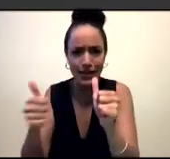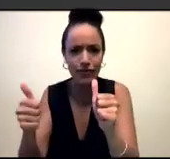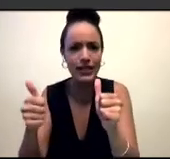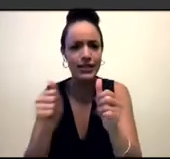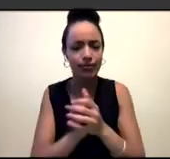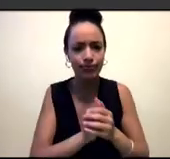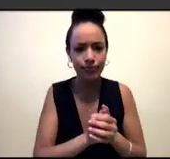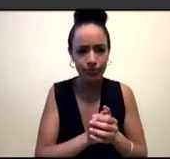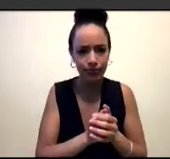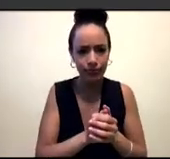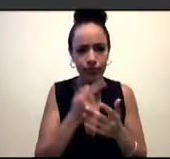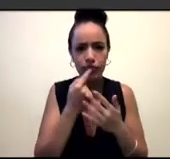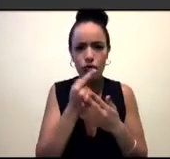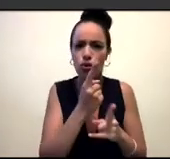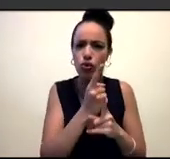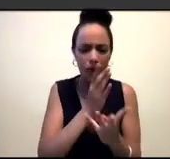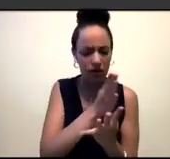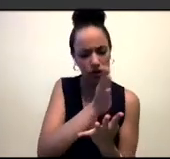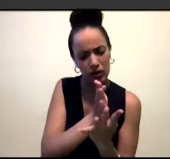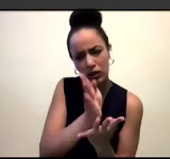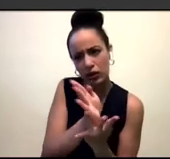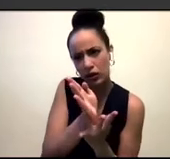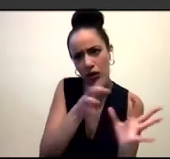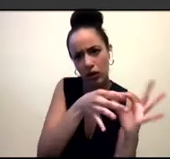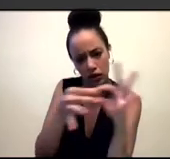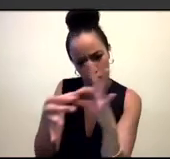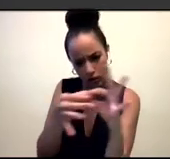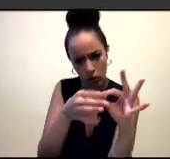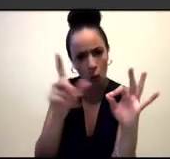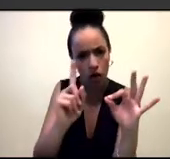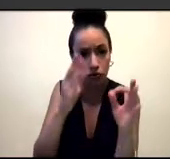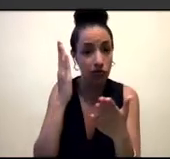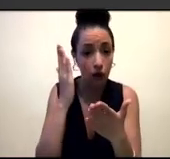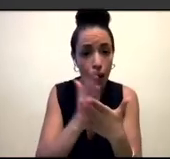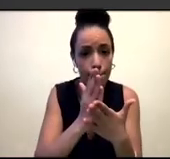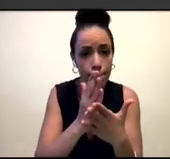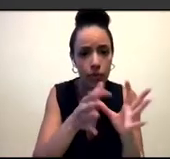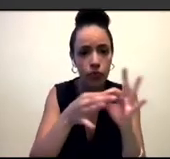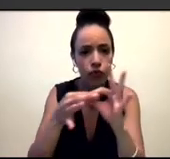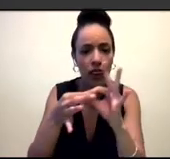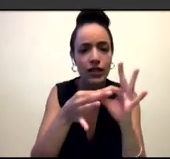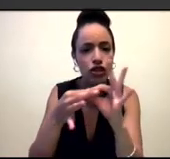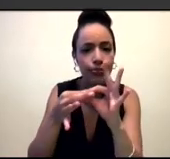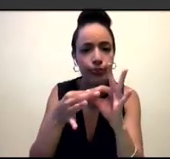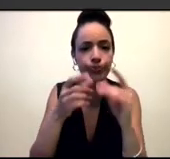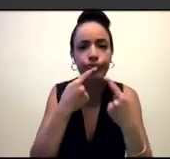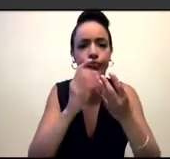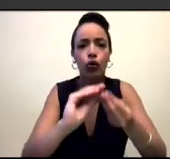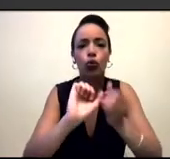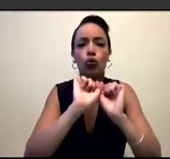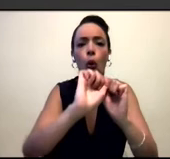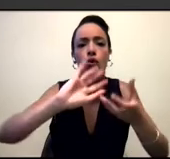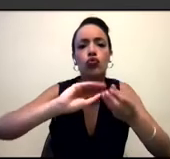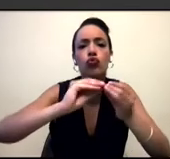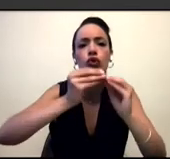uniting factor in that hybrid work as being relationships. And in fact, you've said that your artistic medium is relationships, which